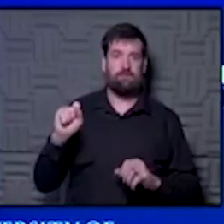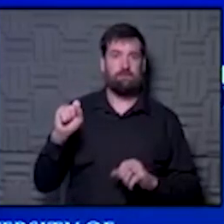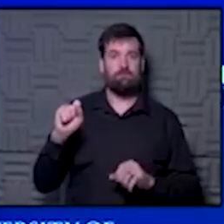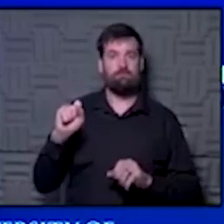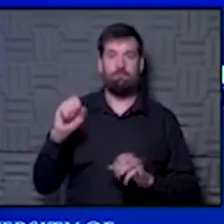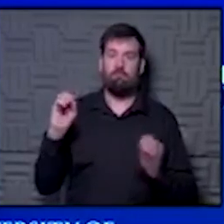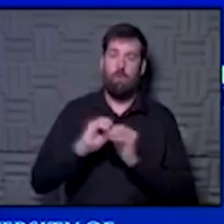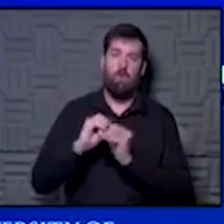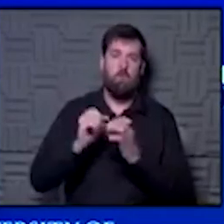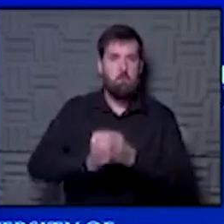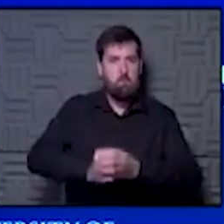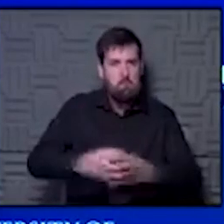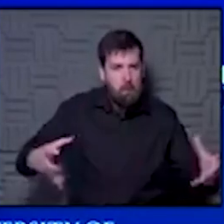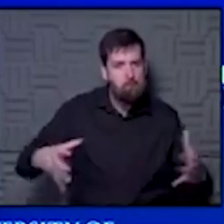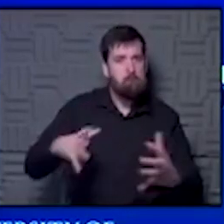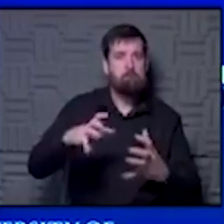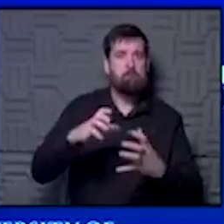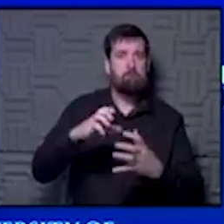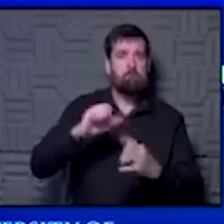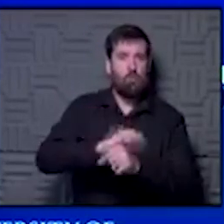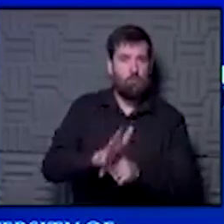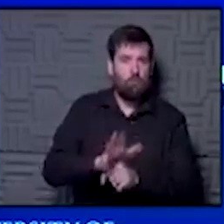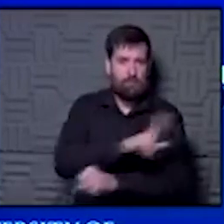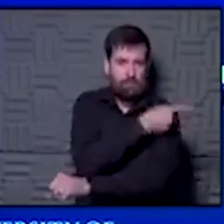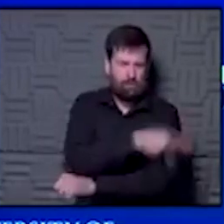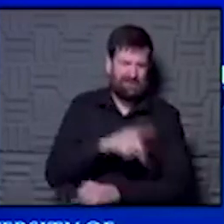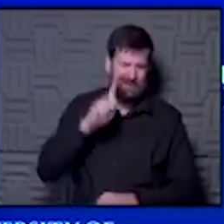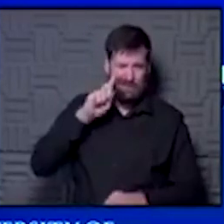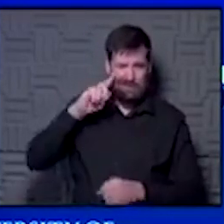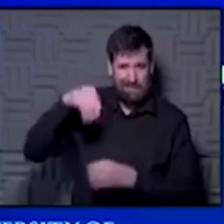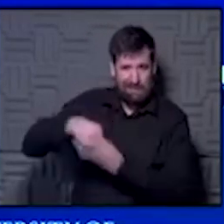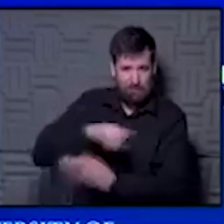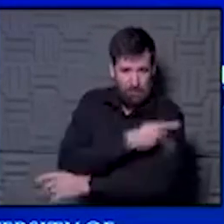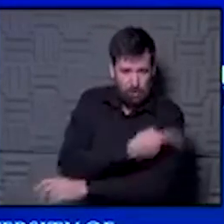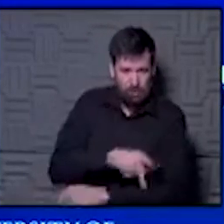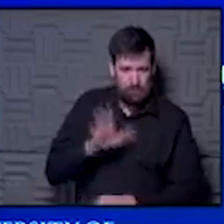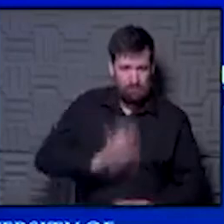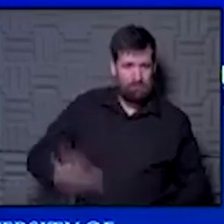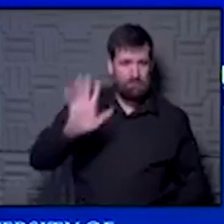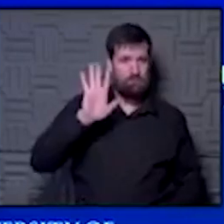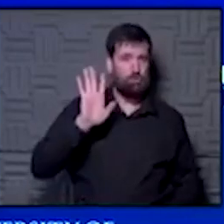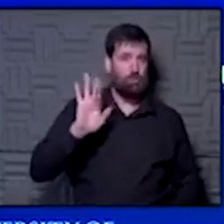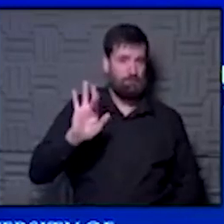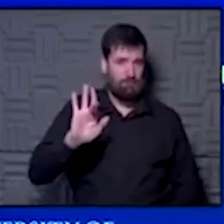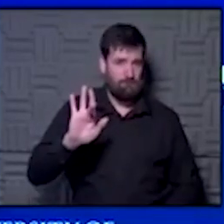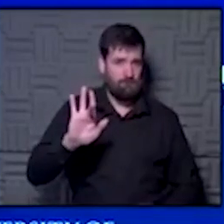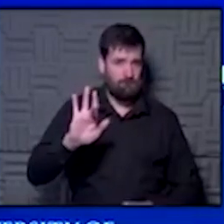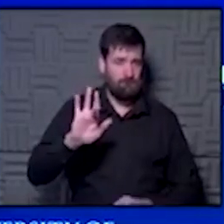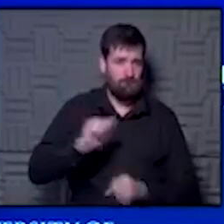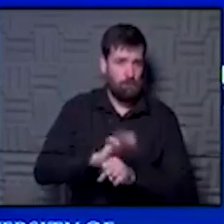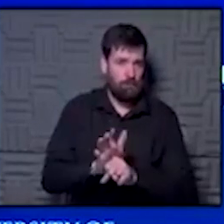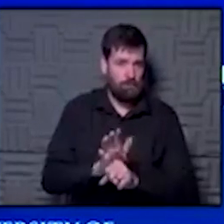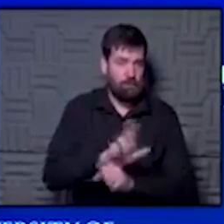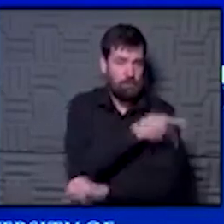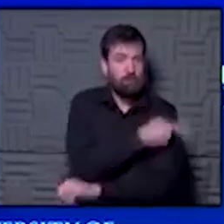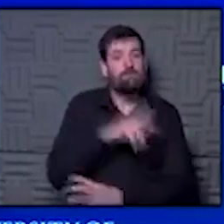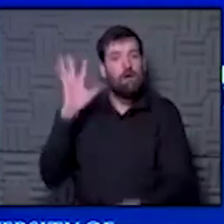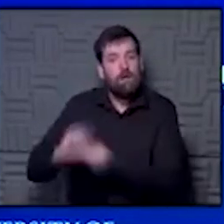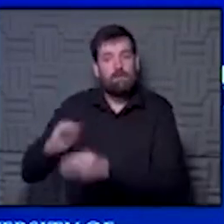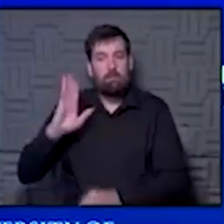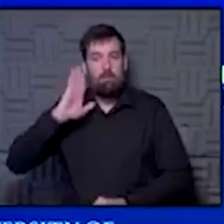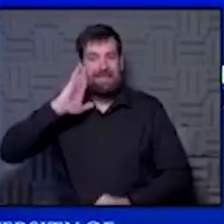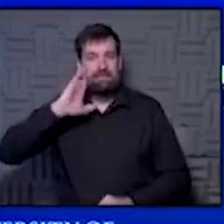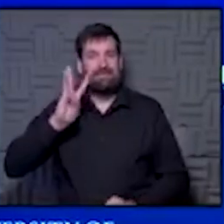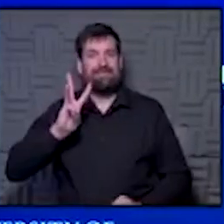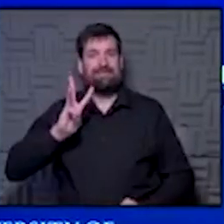surge there of COVID patients, and I believe the number was their hospital inpatient census is up to about 25 COVID patients out of 61 beds, which is a